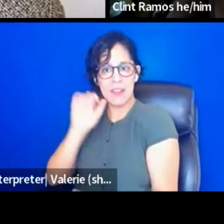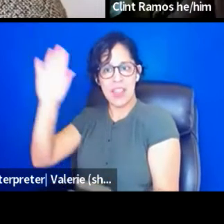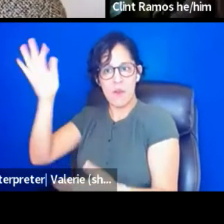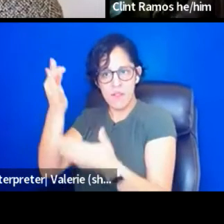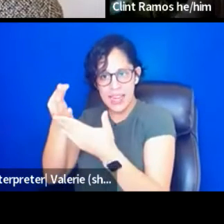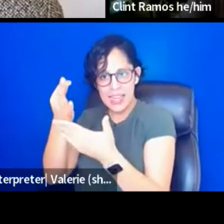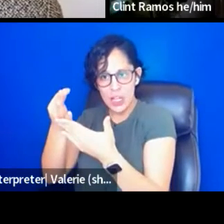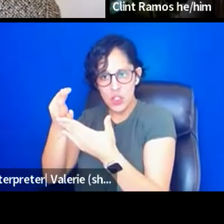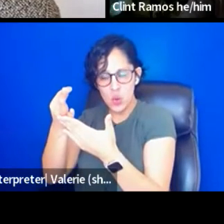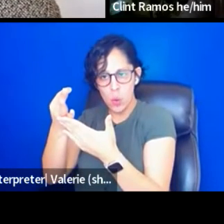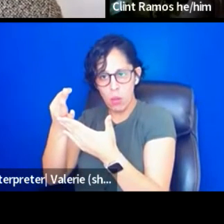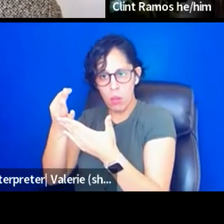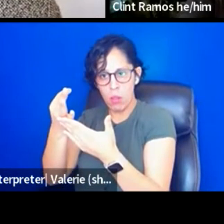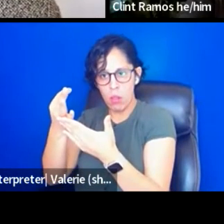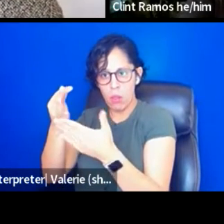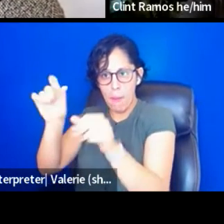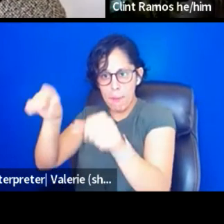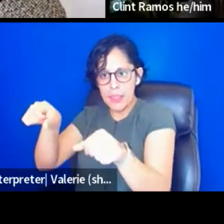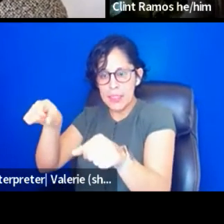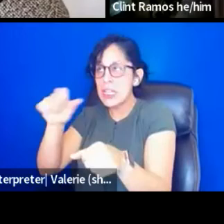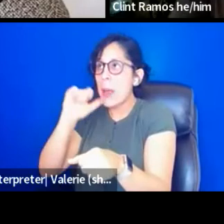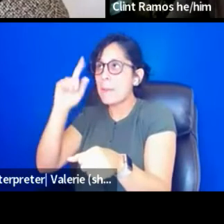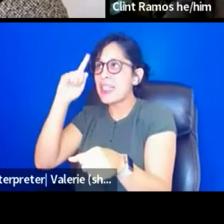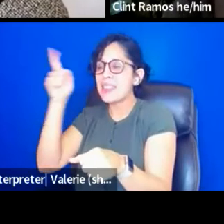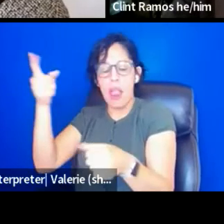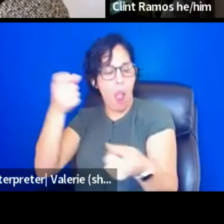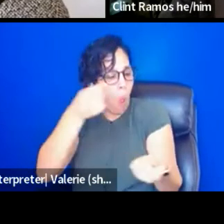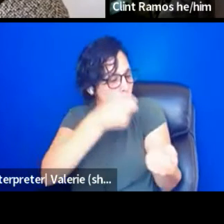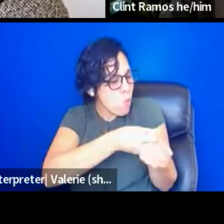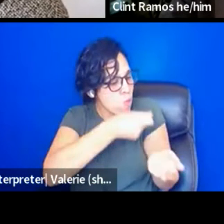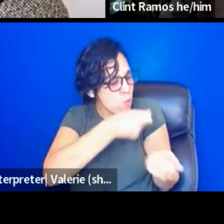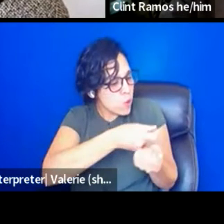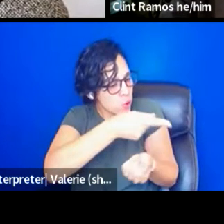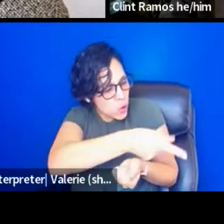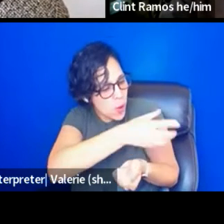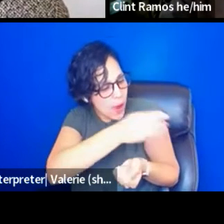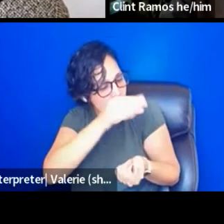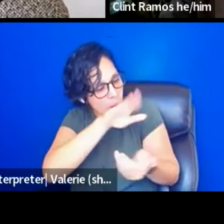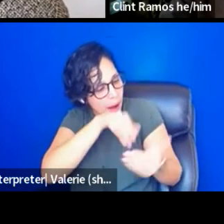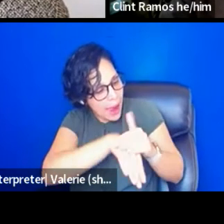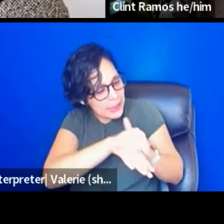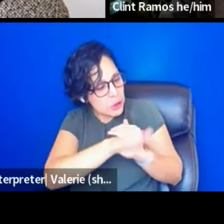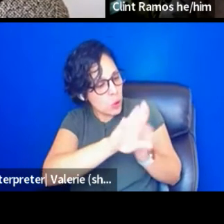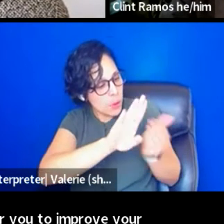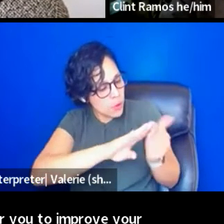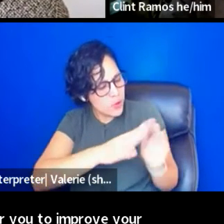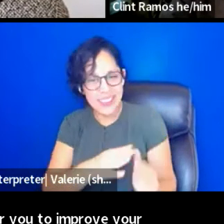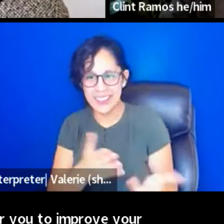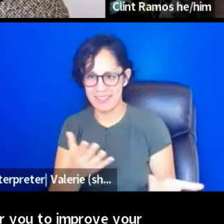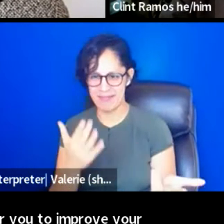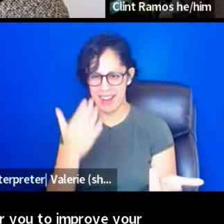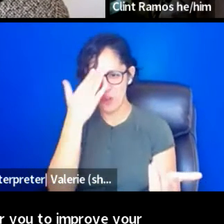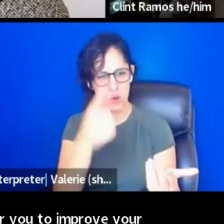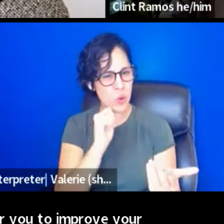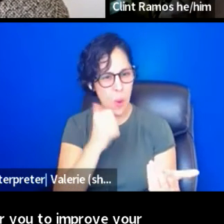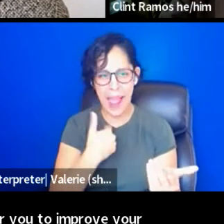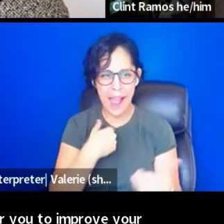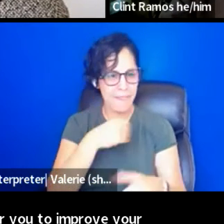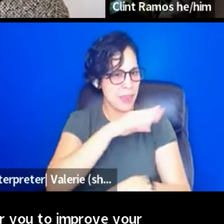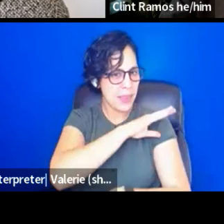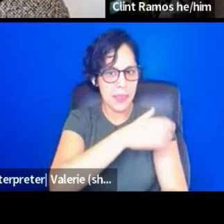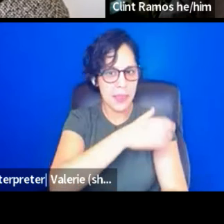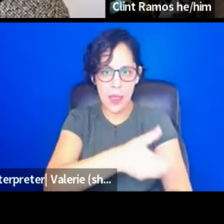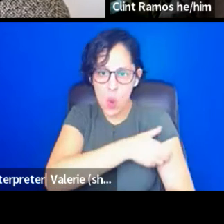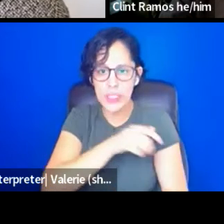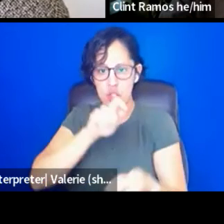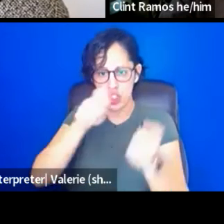under you to improve your access and your community? I know you don't have the power to change all of that right now.